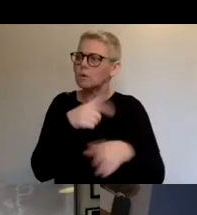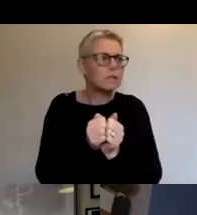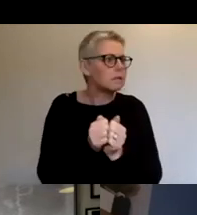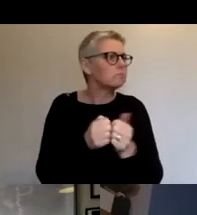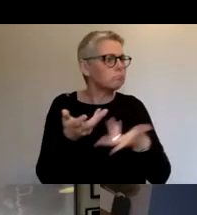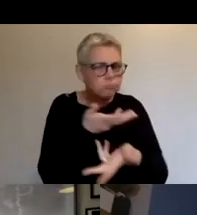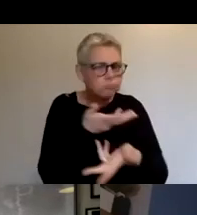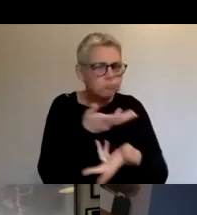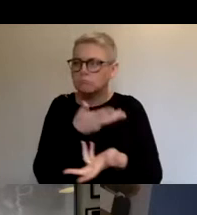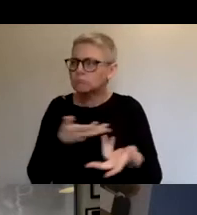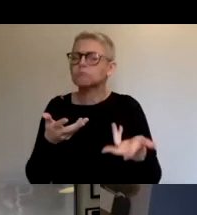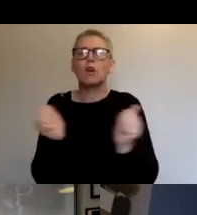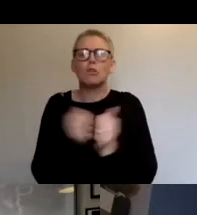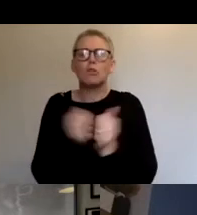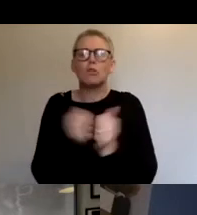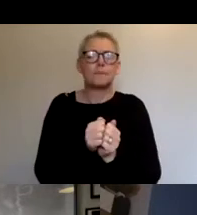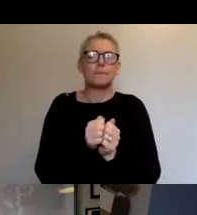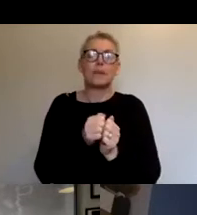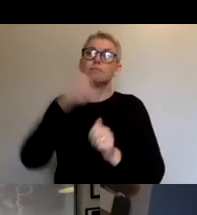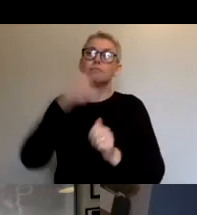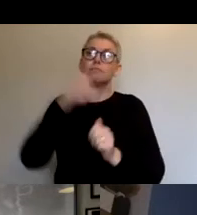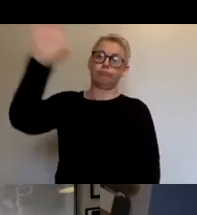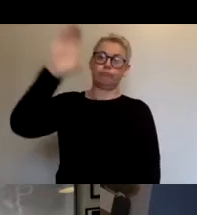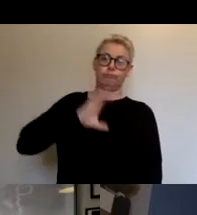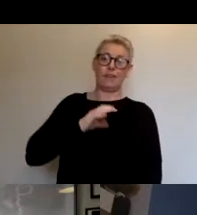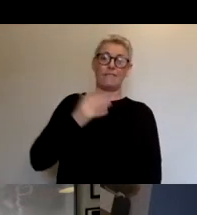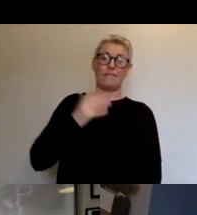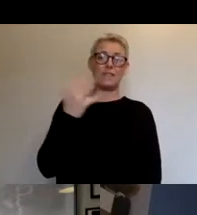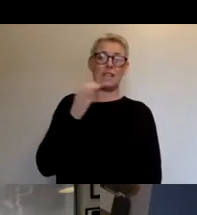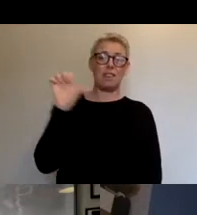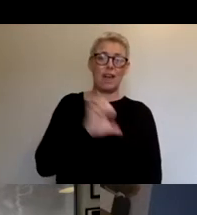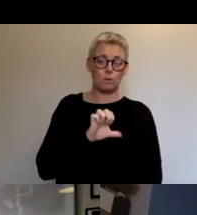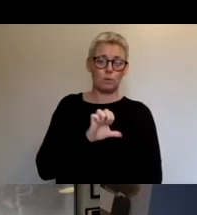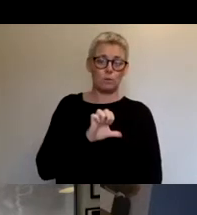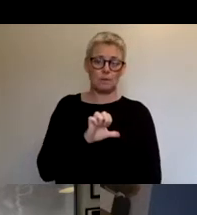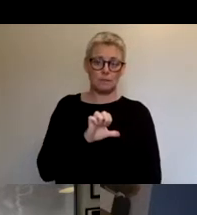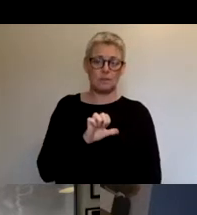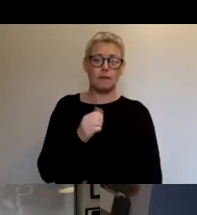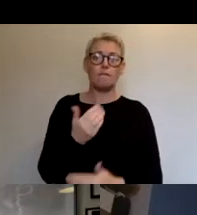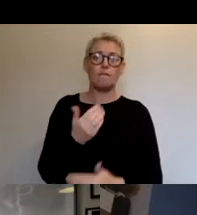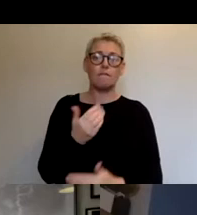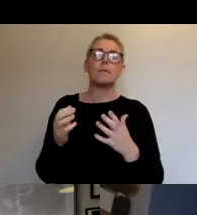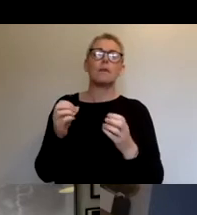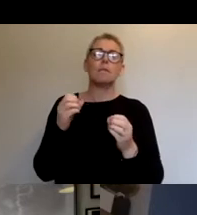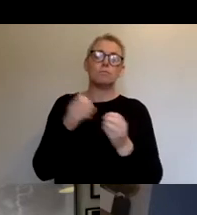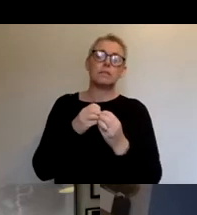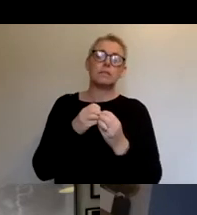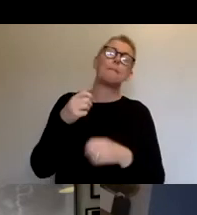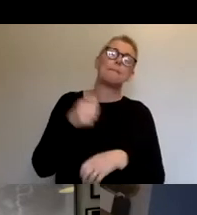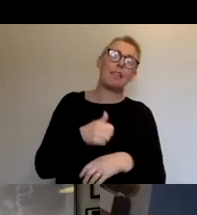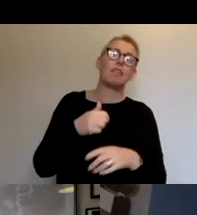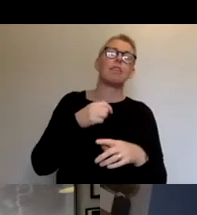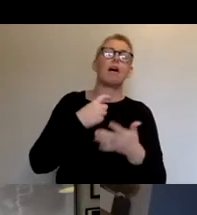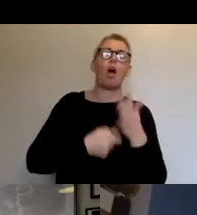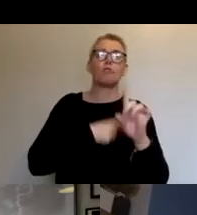And we got 15 grand of funding from Bristol and Bath Creative R&D. And that was the most joyful and useful 15